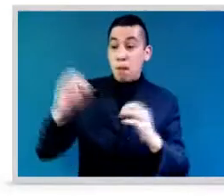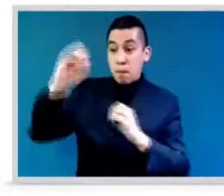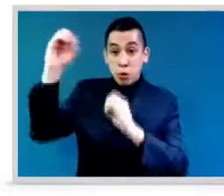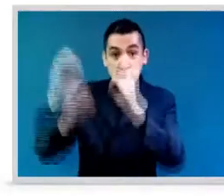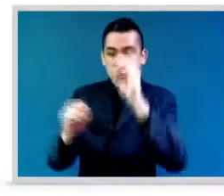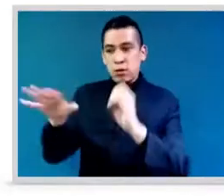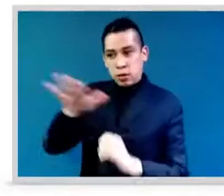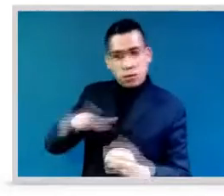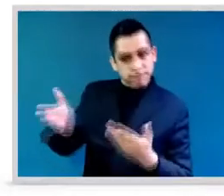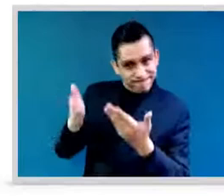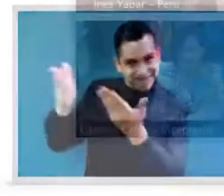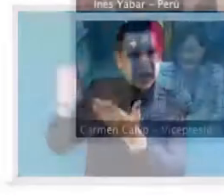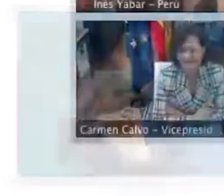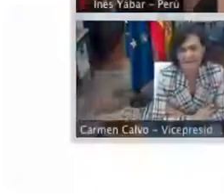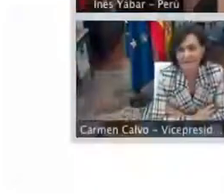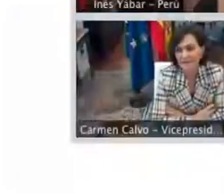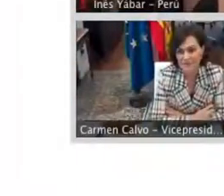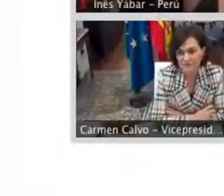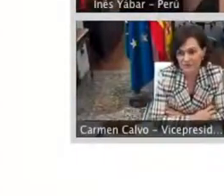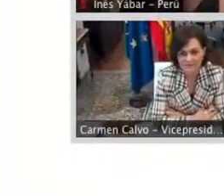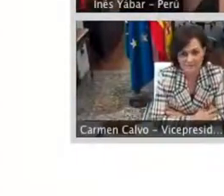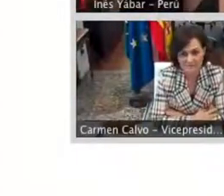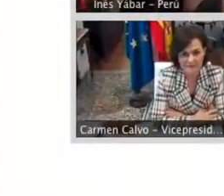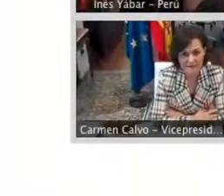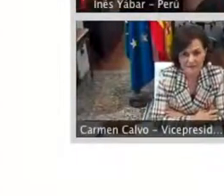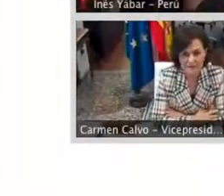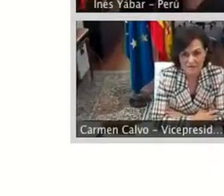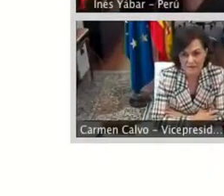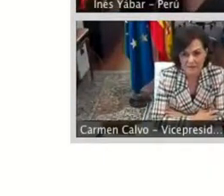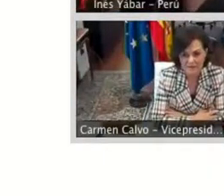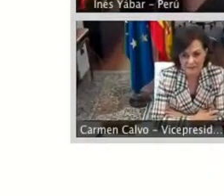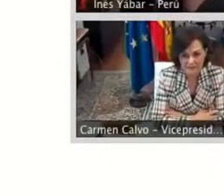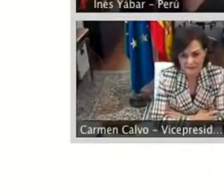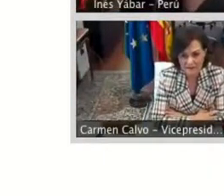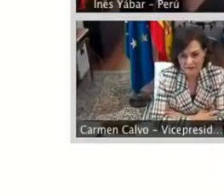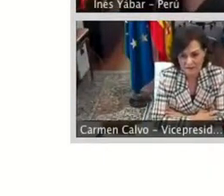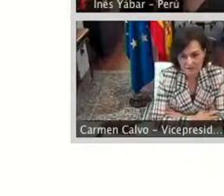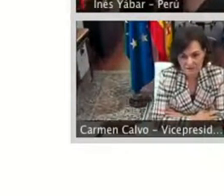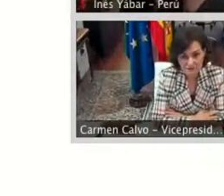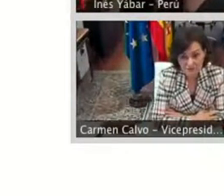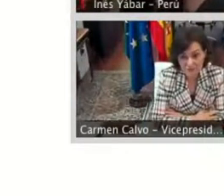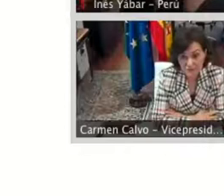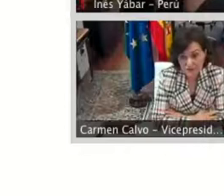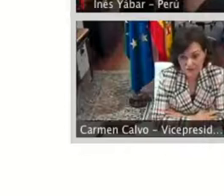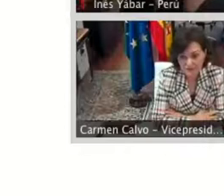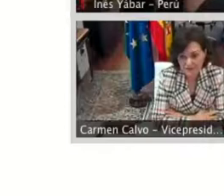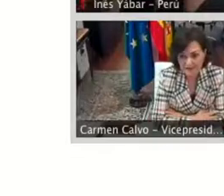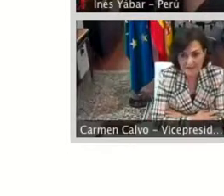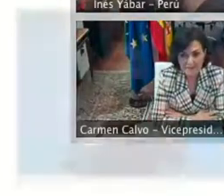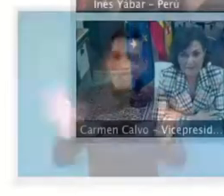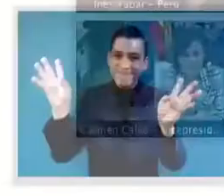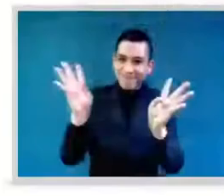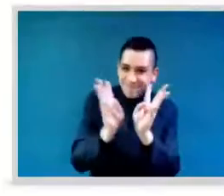Thank you, Christy. And it's a great pleasure to share with all of you this